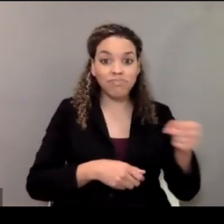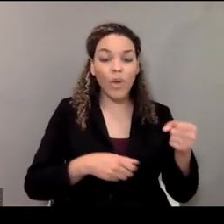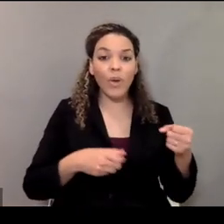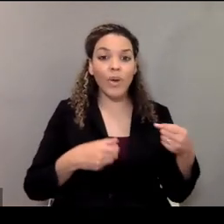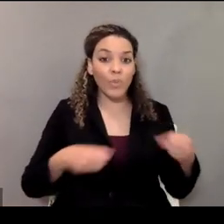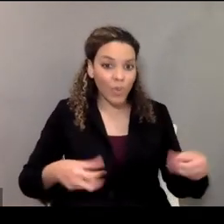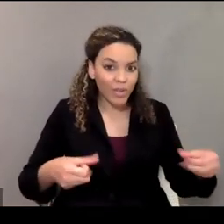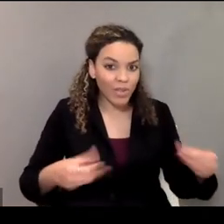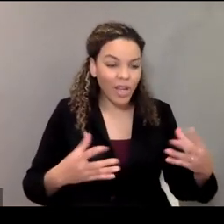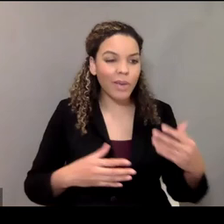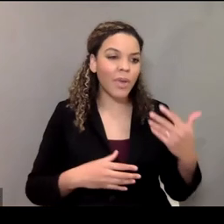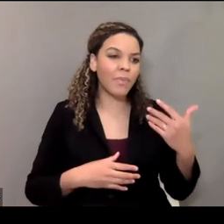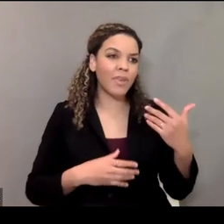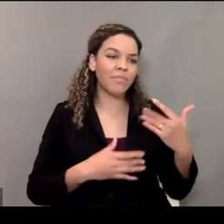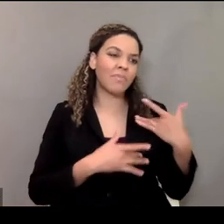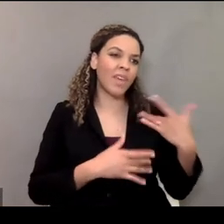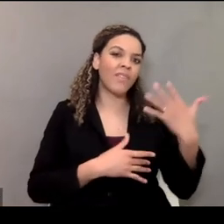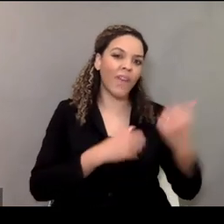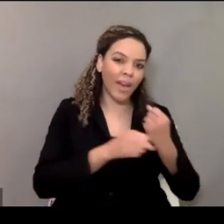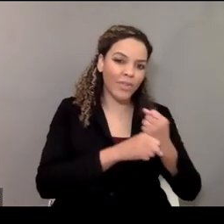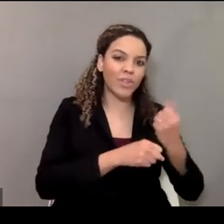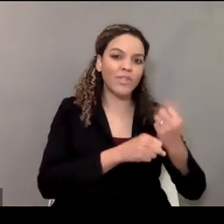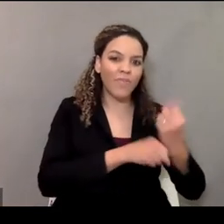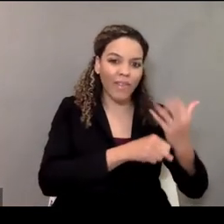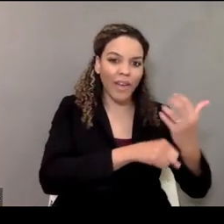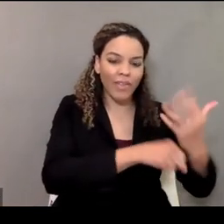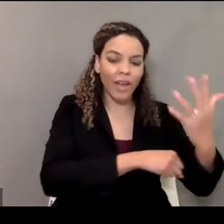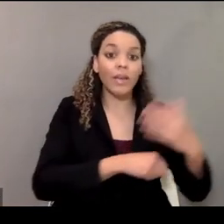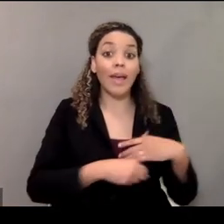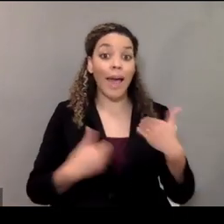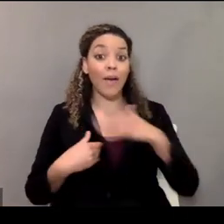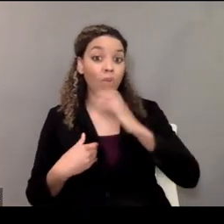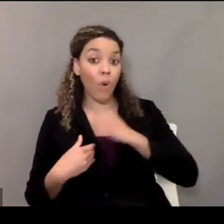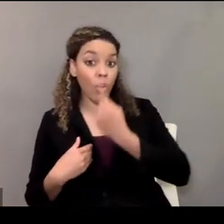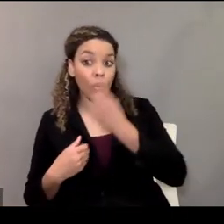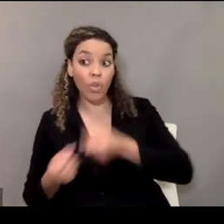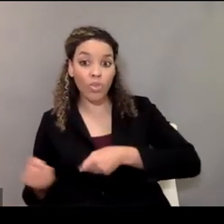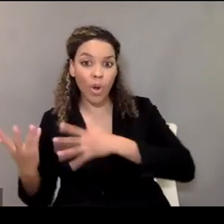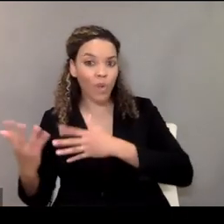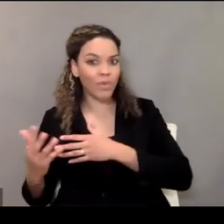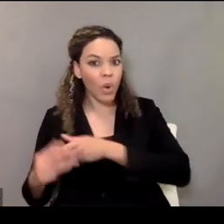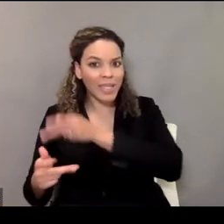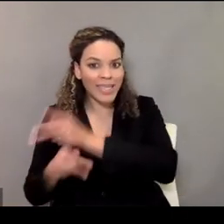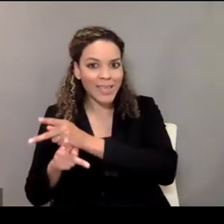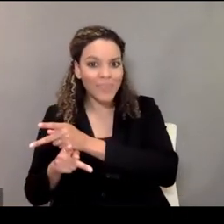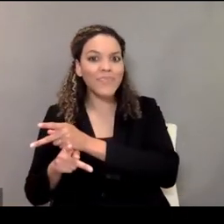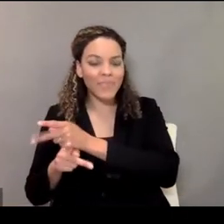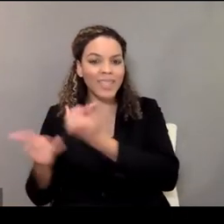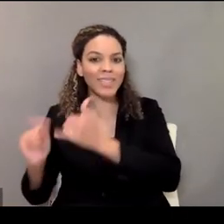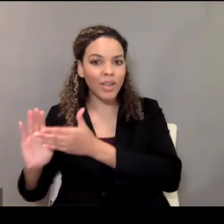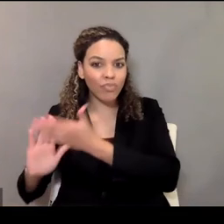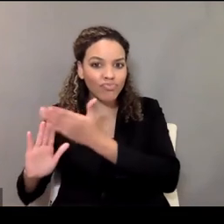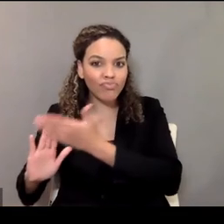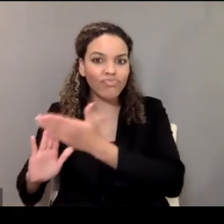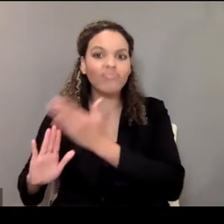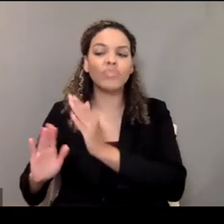or six years or whenever that happens and keep that running as best as possible and make sure it's operating.